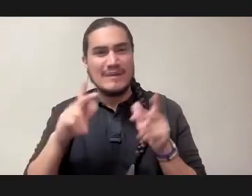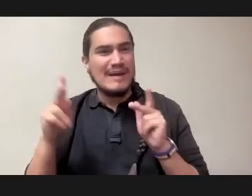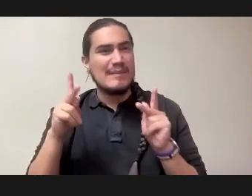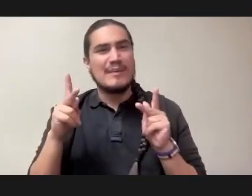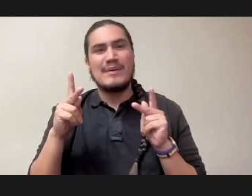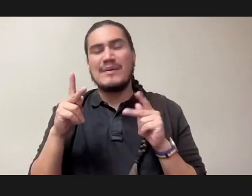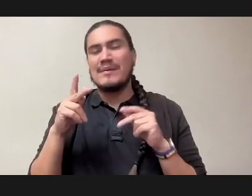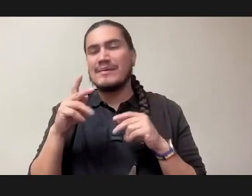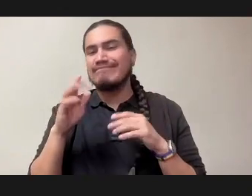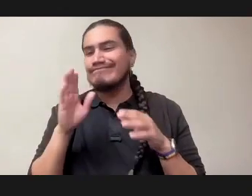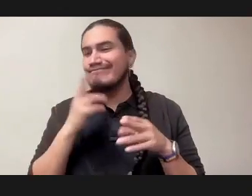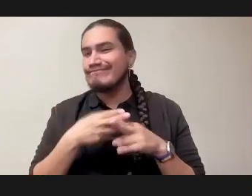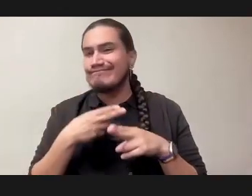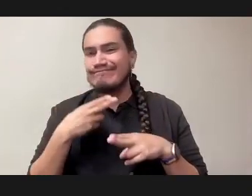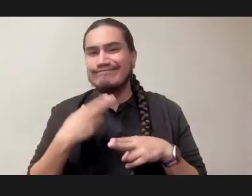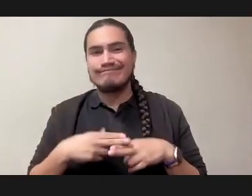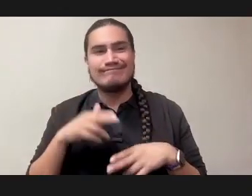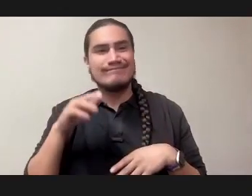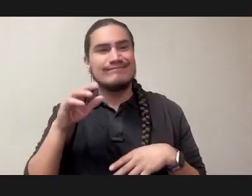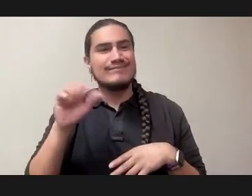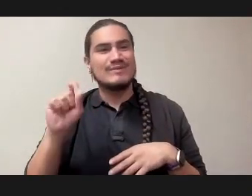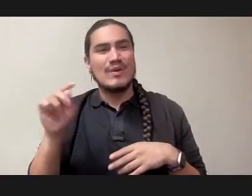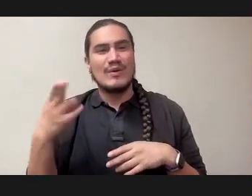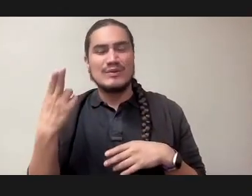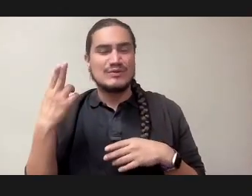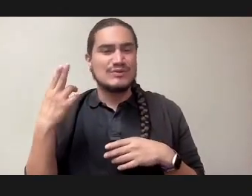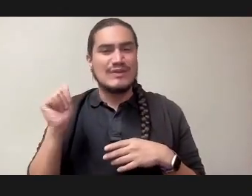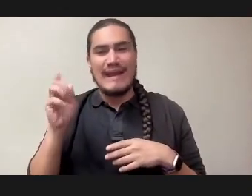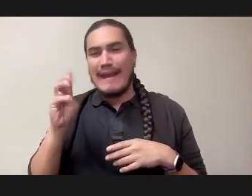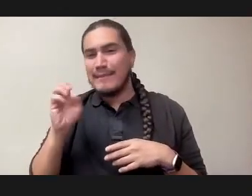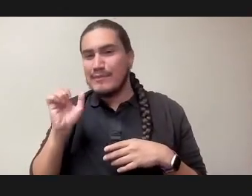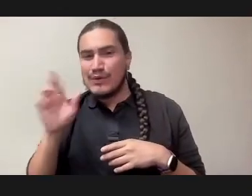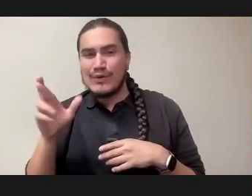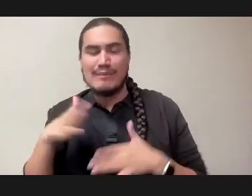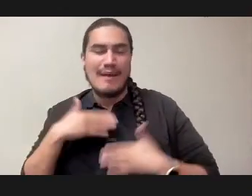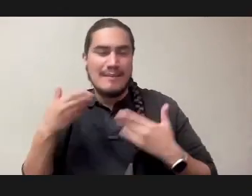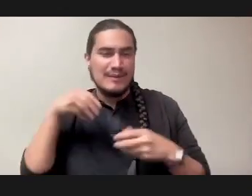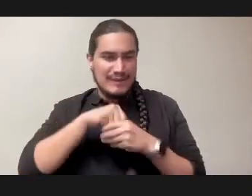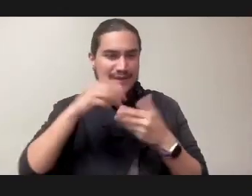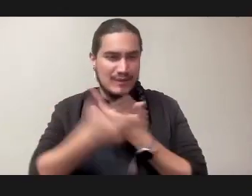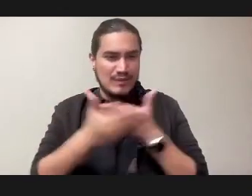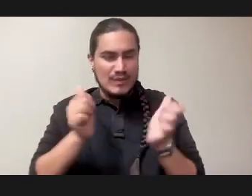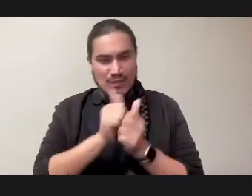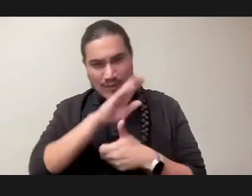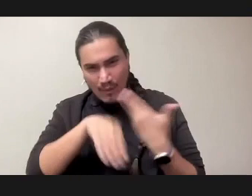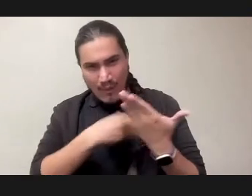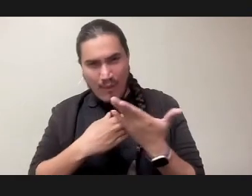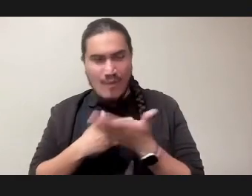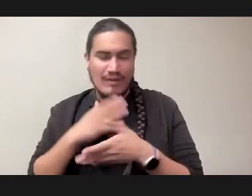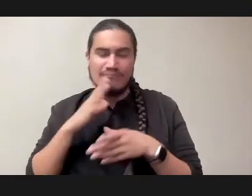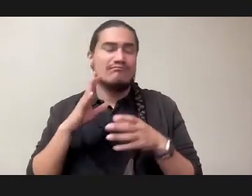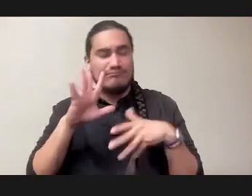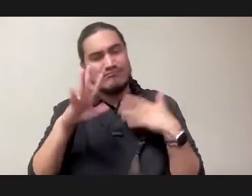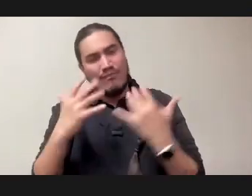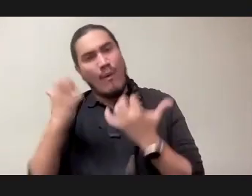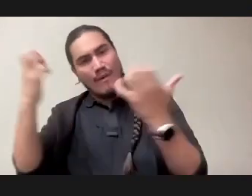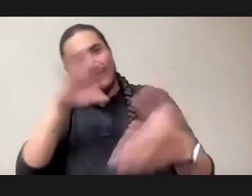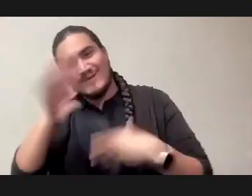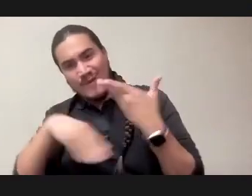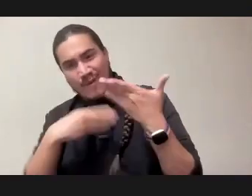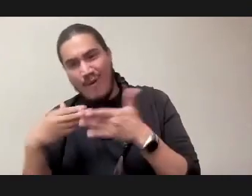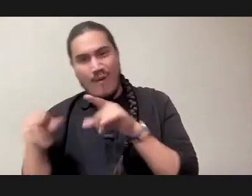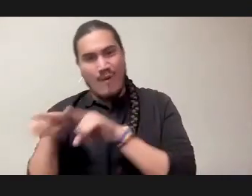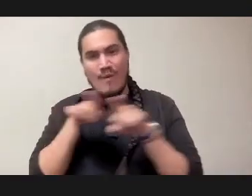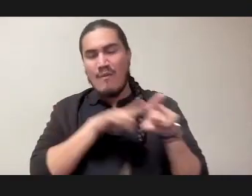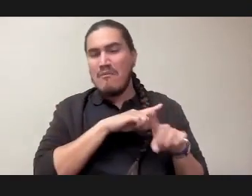Starks. So I'm super happy to be in a room with all of these, and you all as well, but there's some of my favorite thinkers